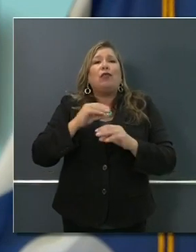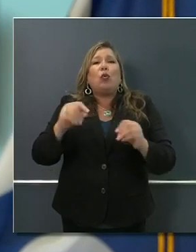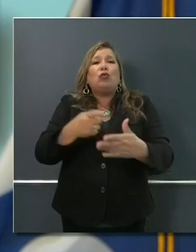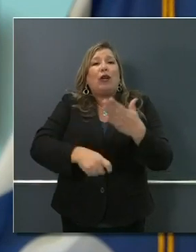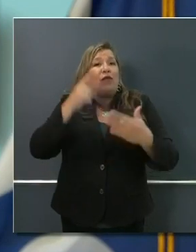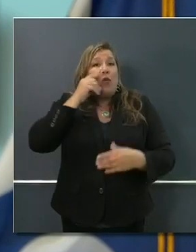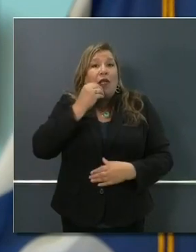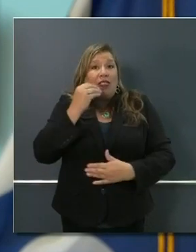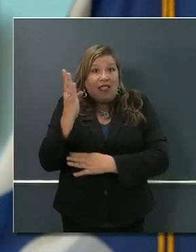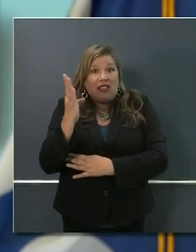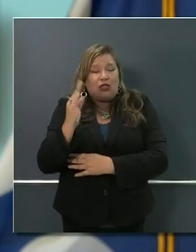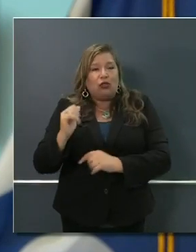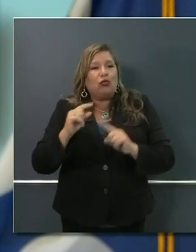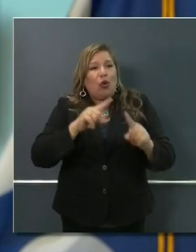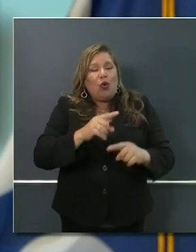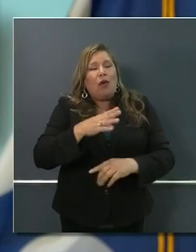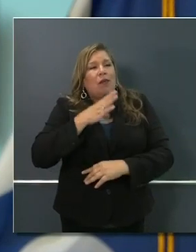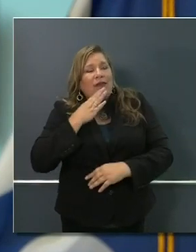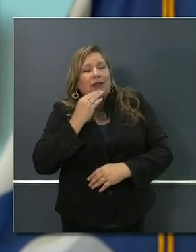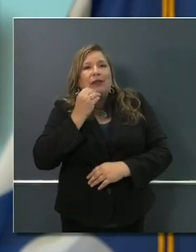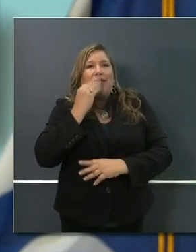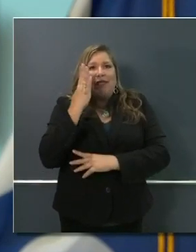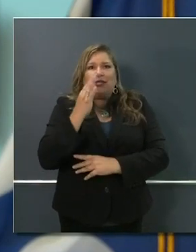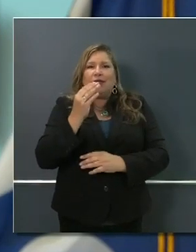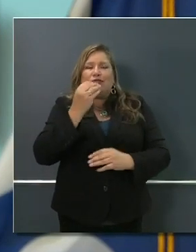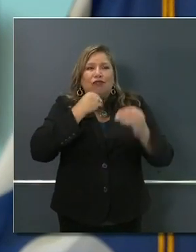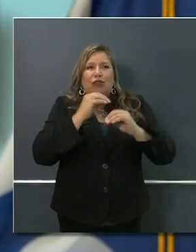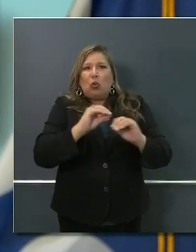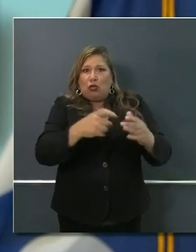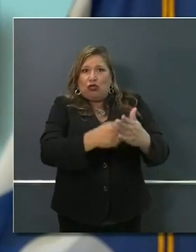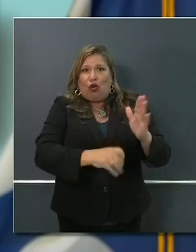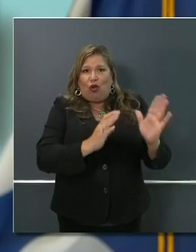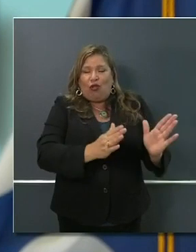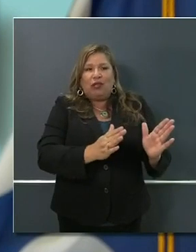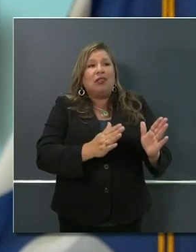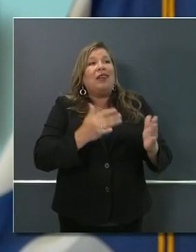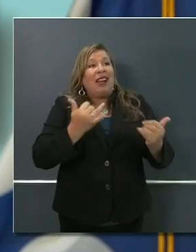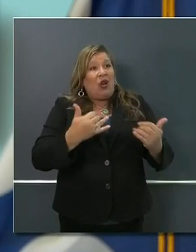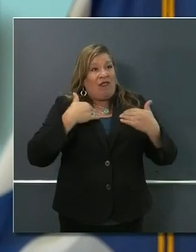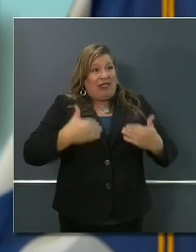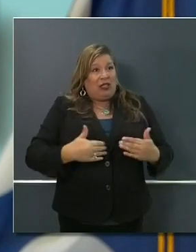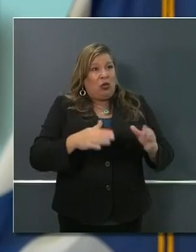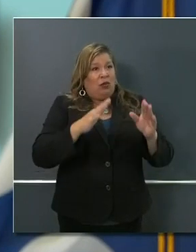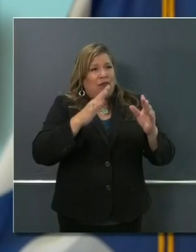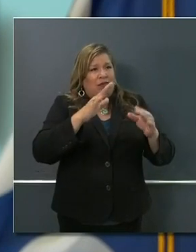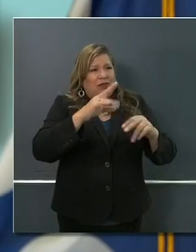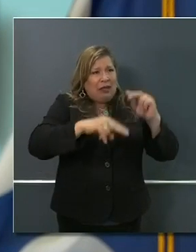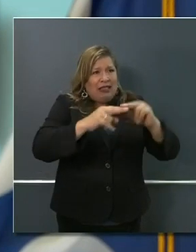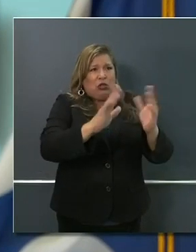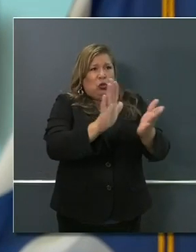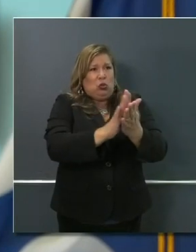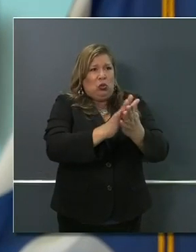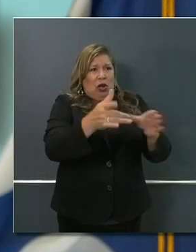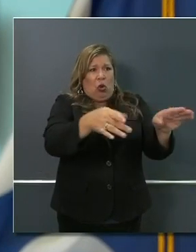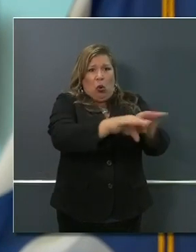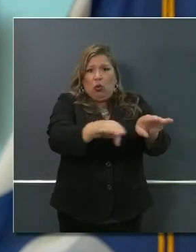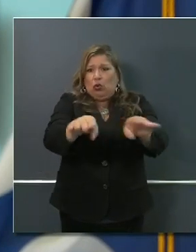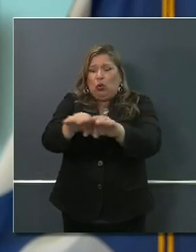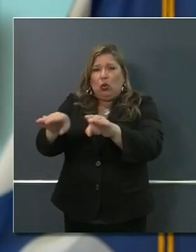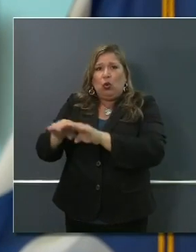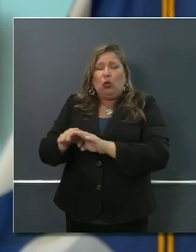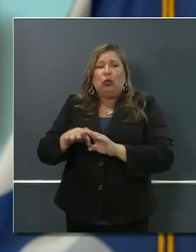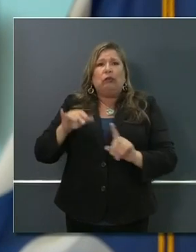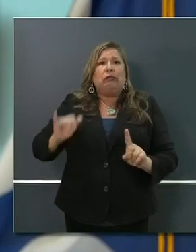learning, distance learning at home, but the physical schools are shut down, those meals with a universe of